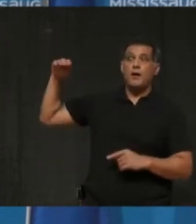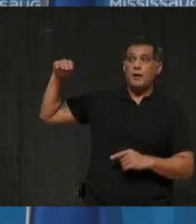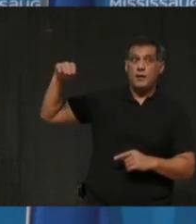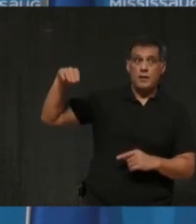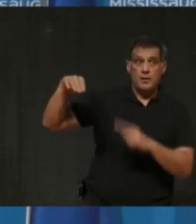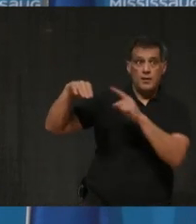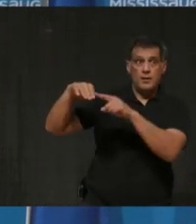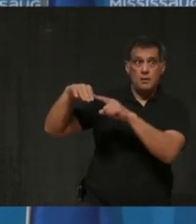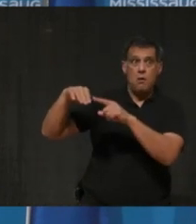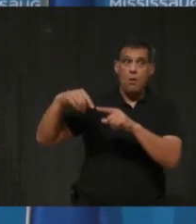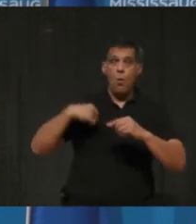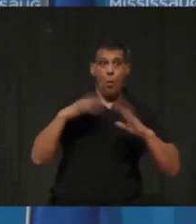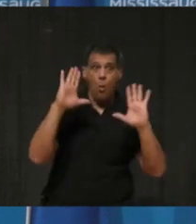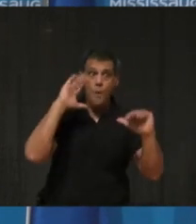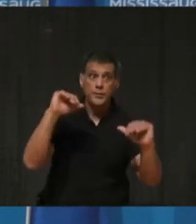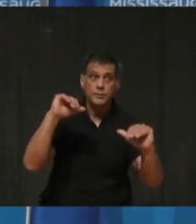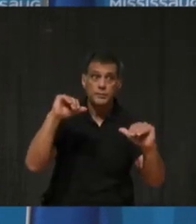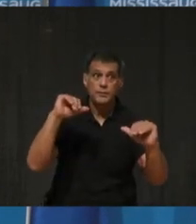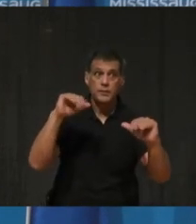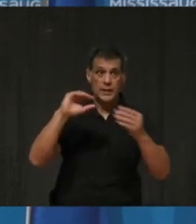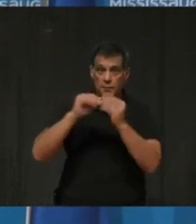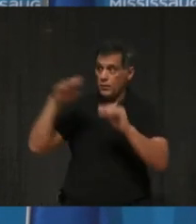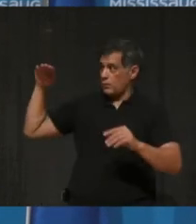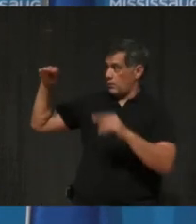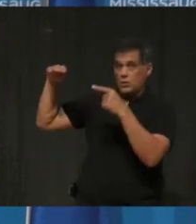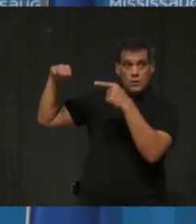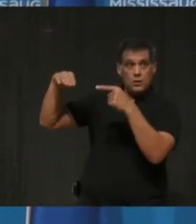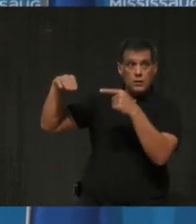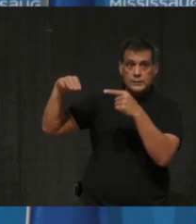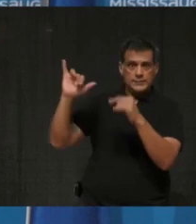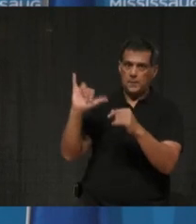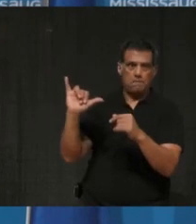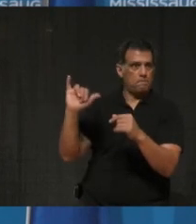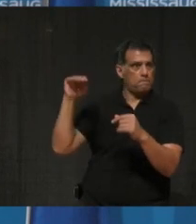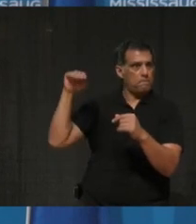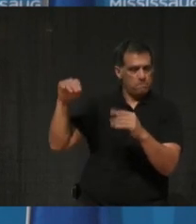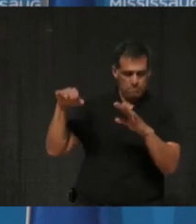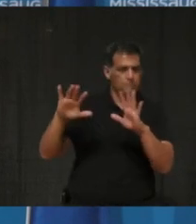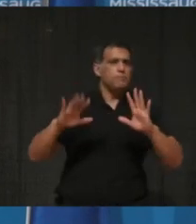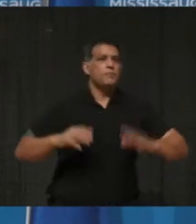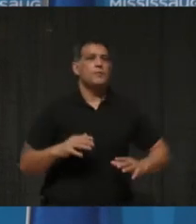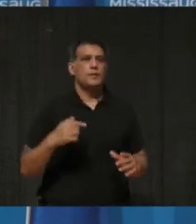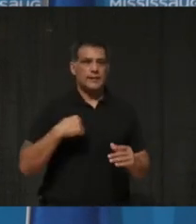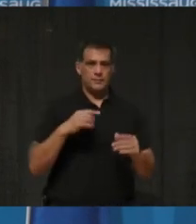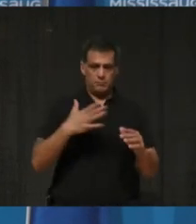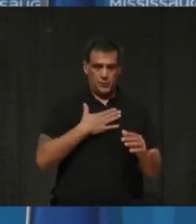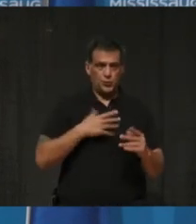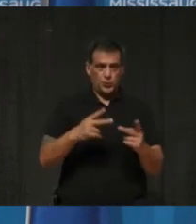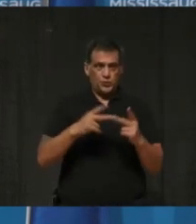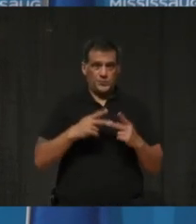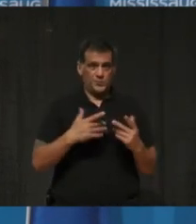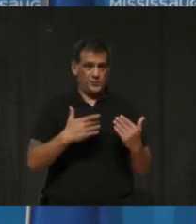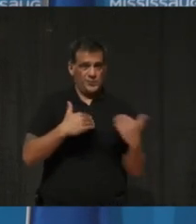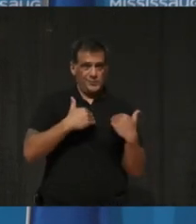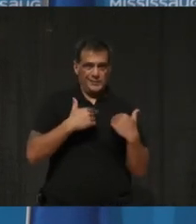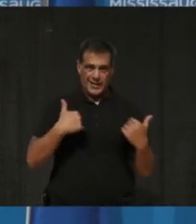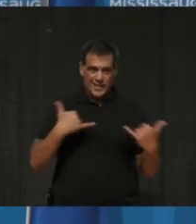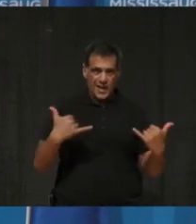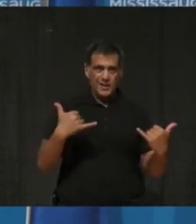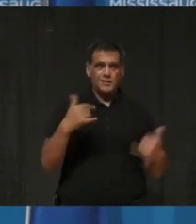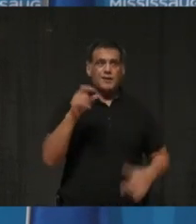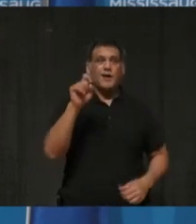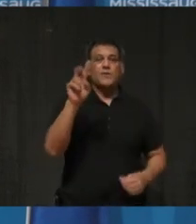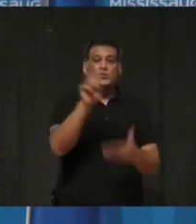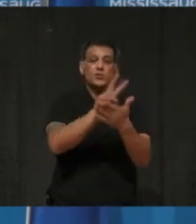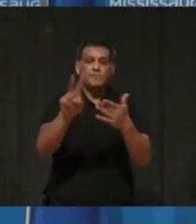I, too, am hopeful that trends will remain favourable. I am in a position, unfortunately, at this point in time, the reason we asked for the two-week extension